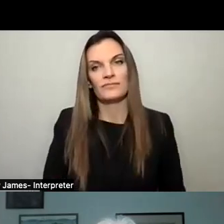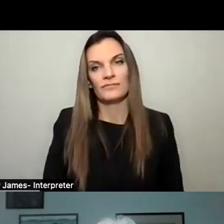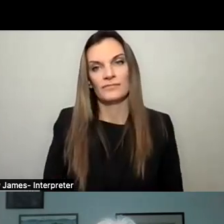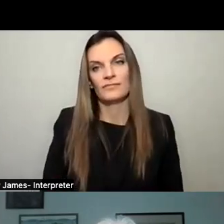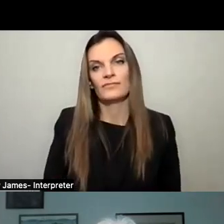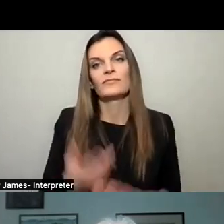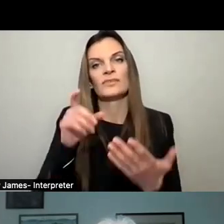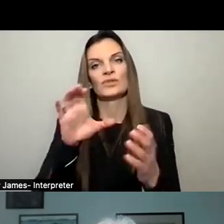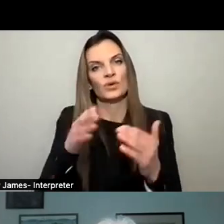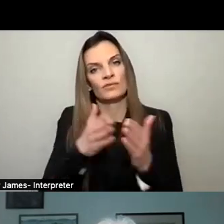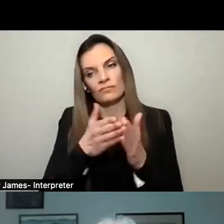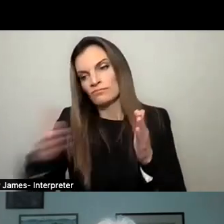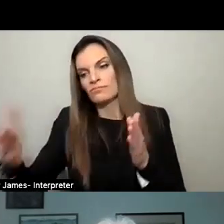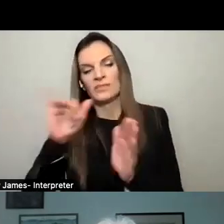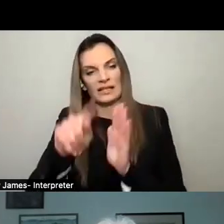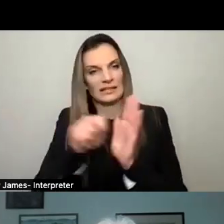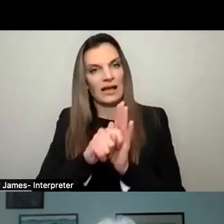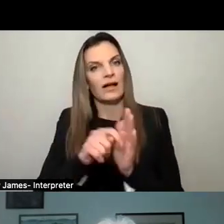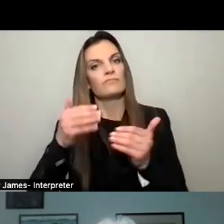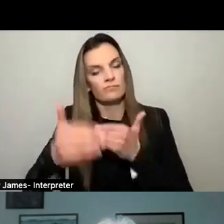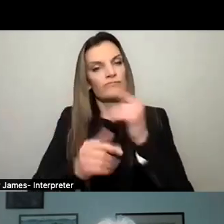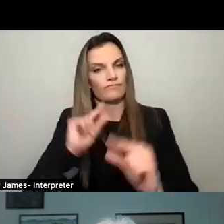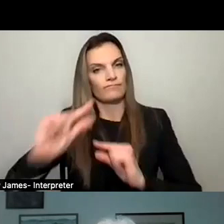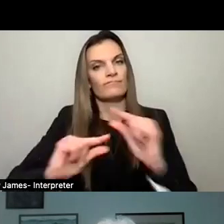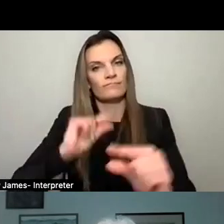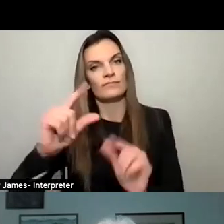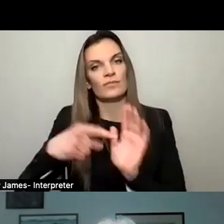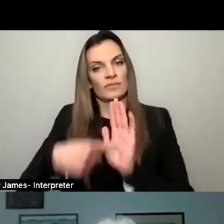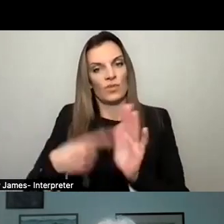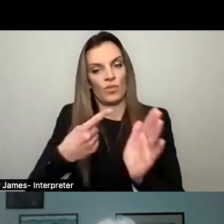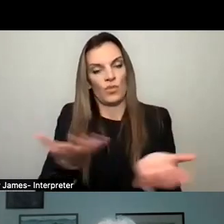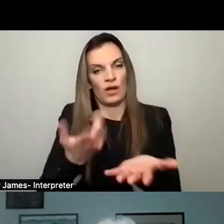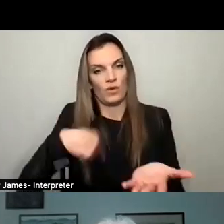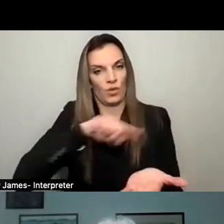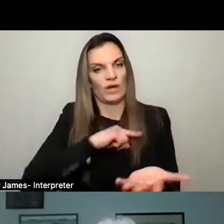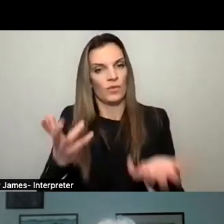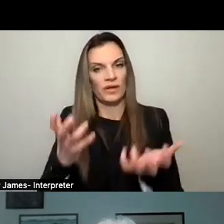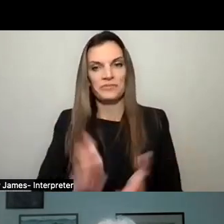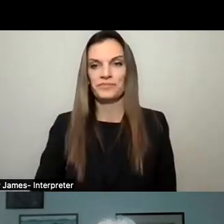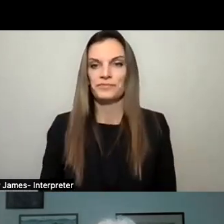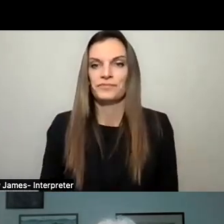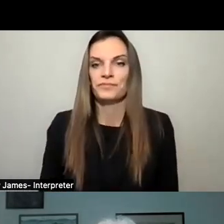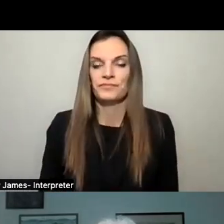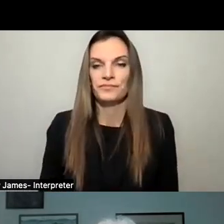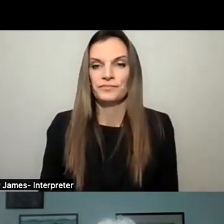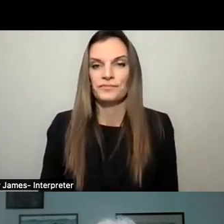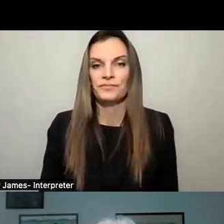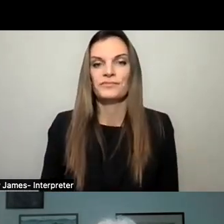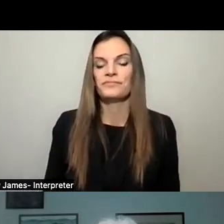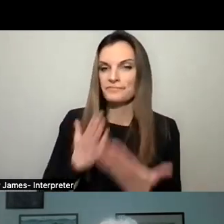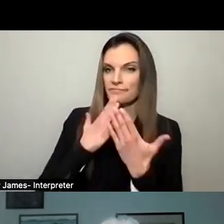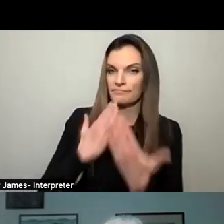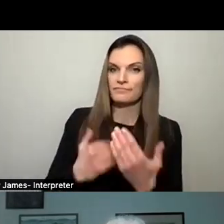over an extended period of time and ensure that it is representative of what we as a community want and desire. Thank you.